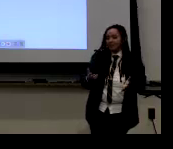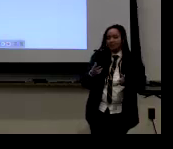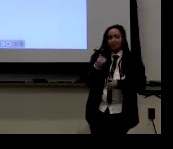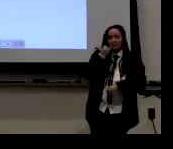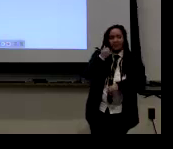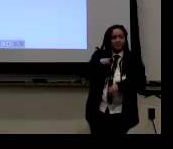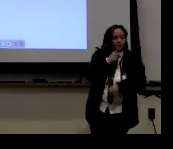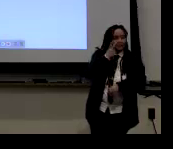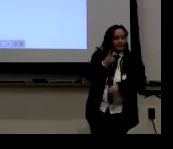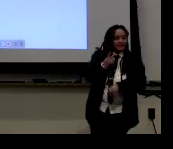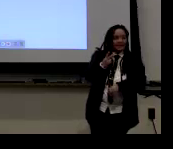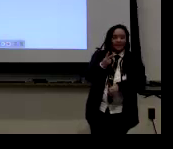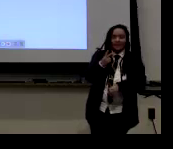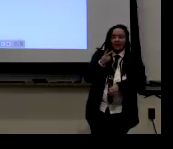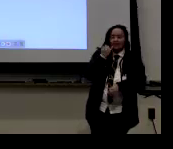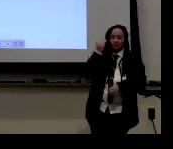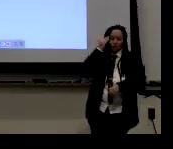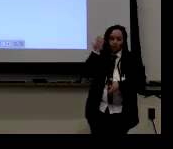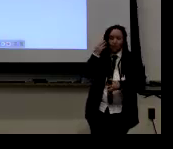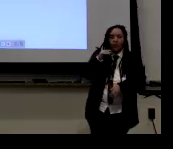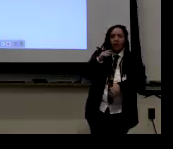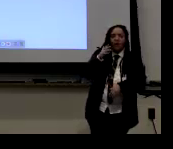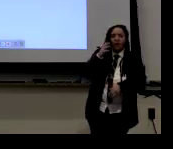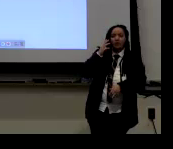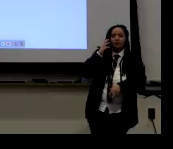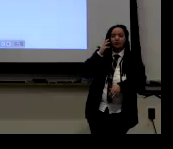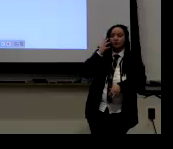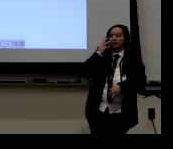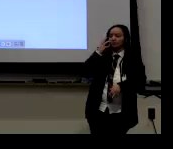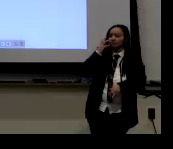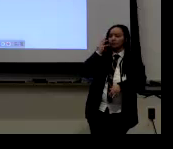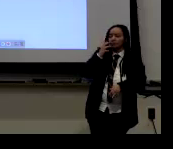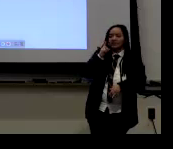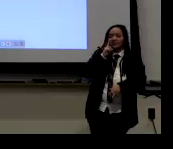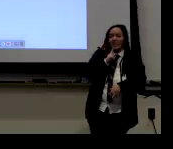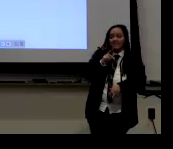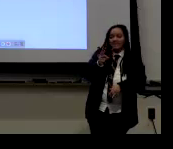to sign different and to different signs. It's like, you know, if you see,